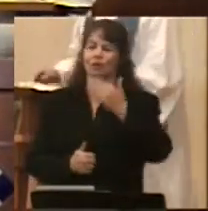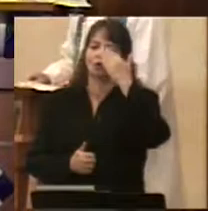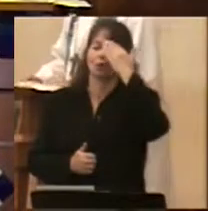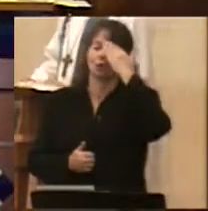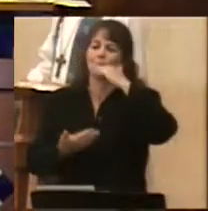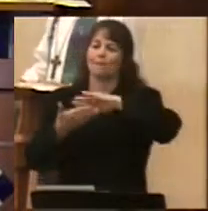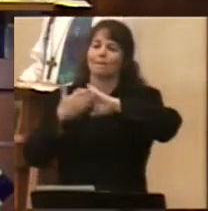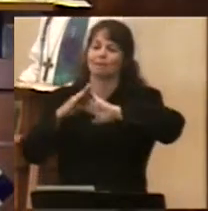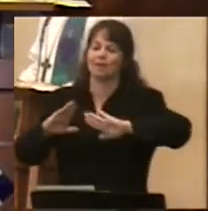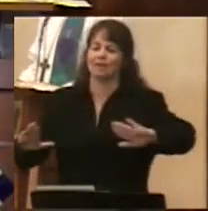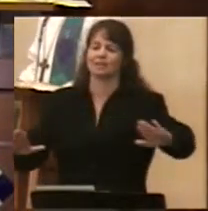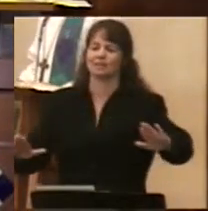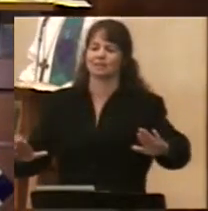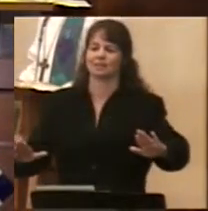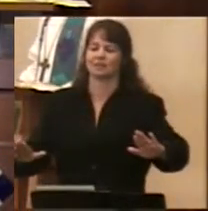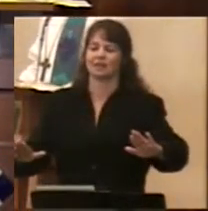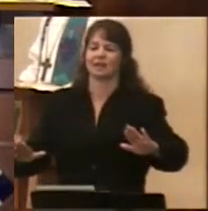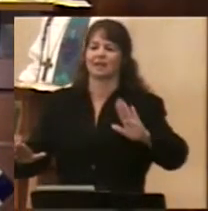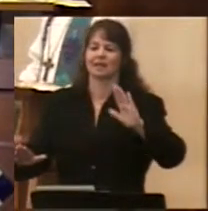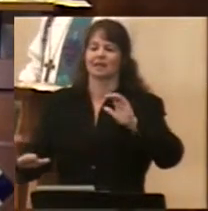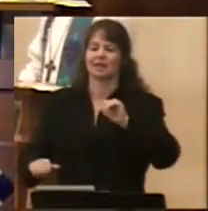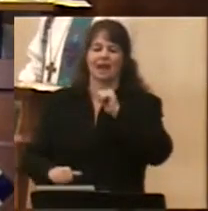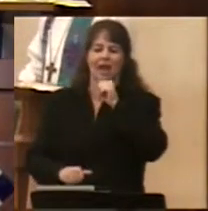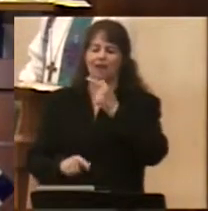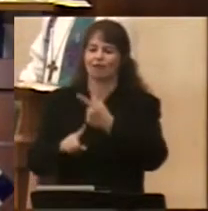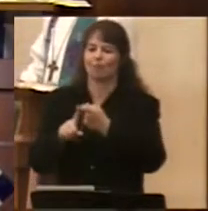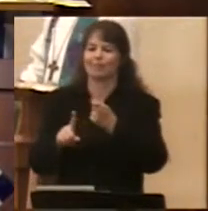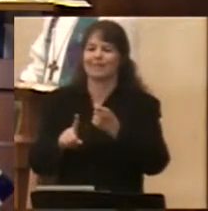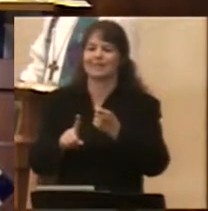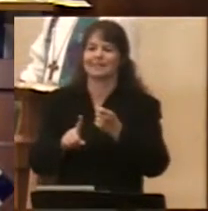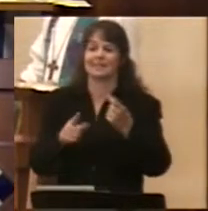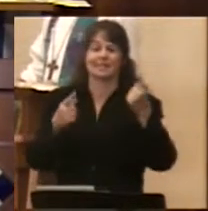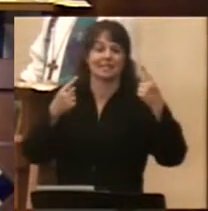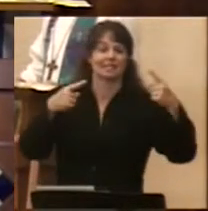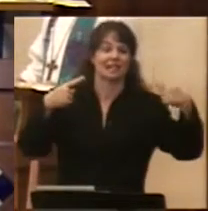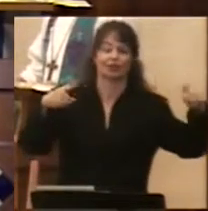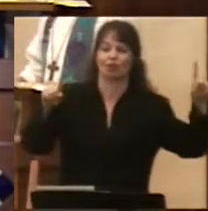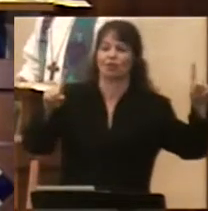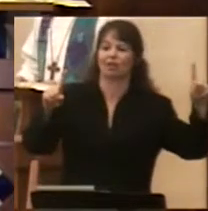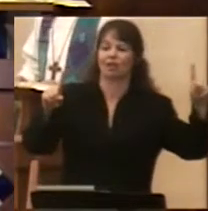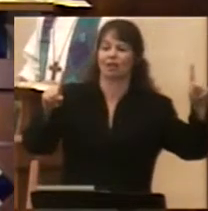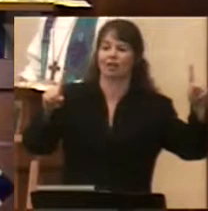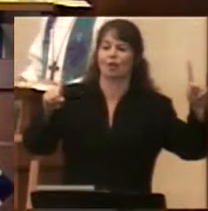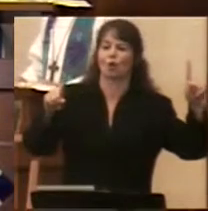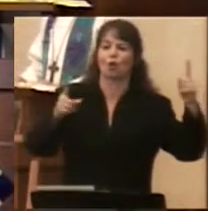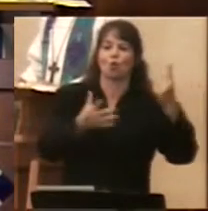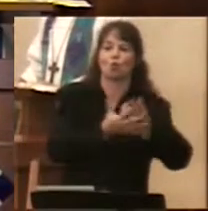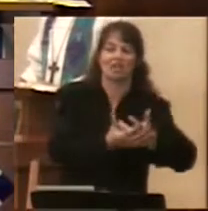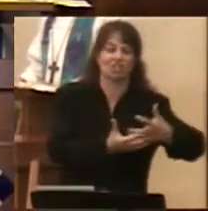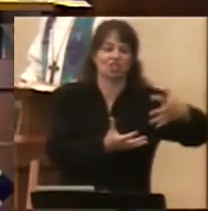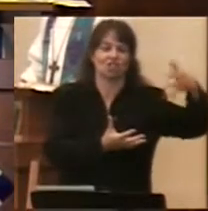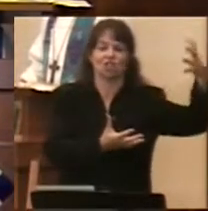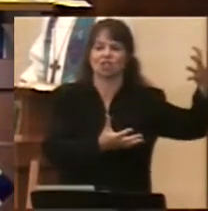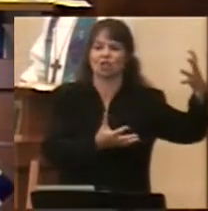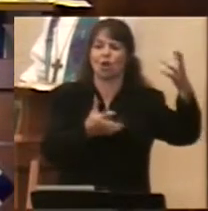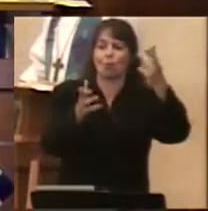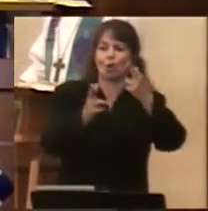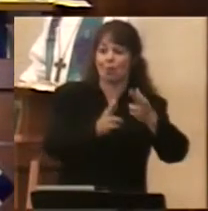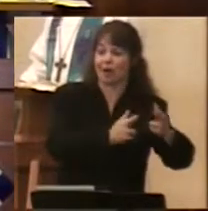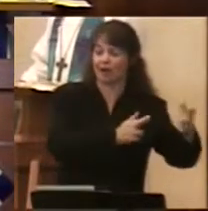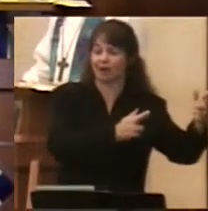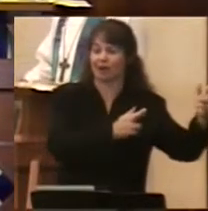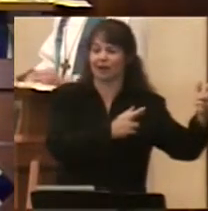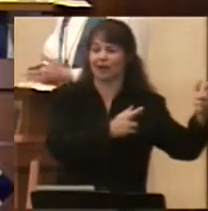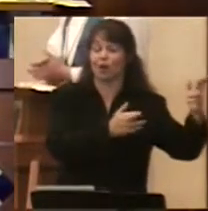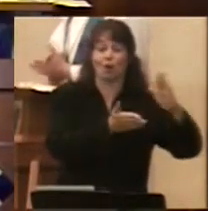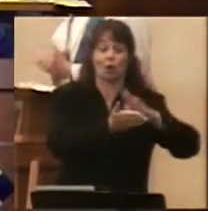come from being successful enough, or rich enough, or prepared enough, or even